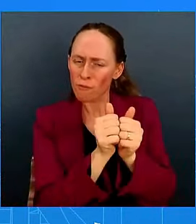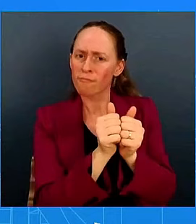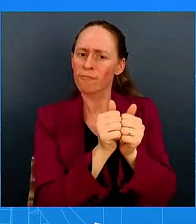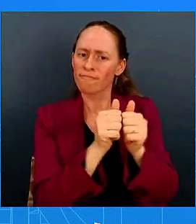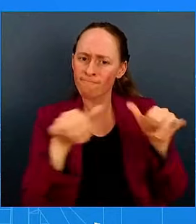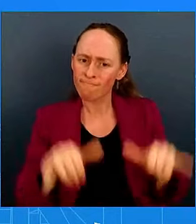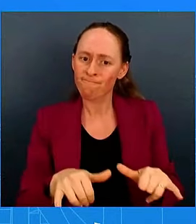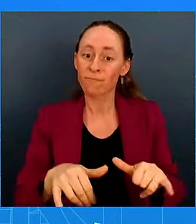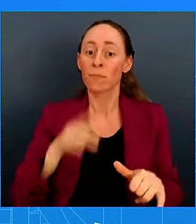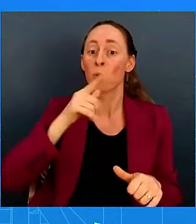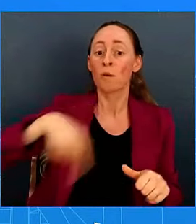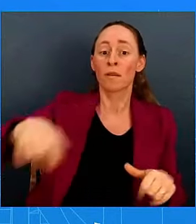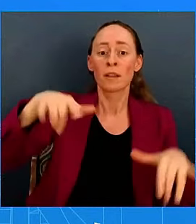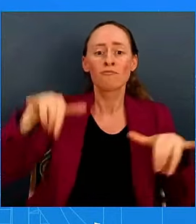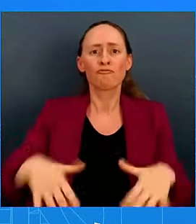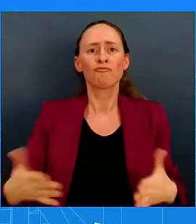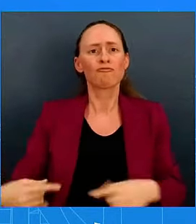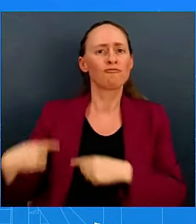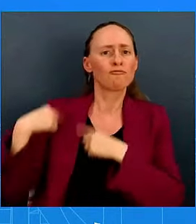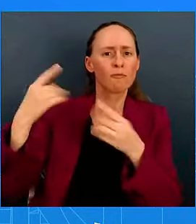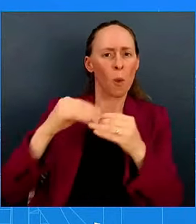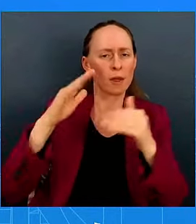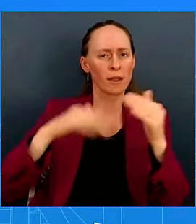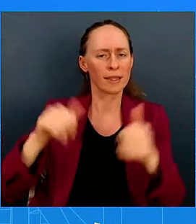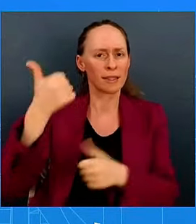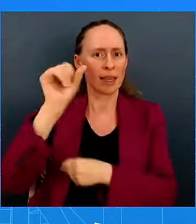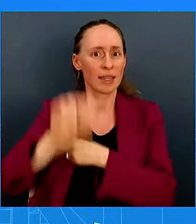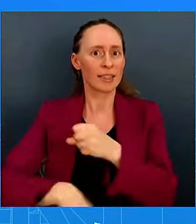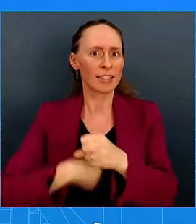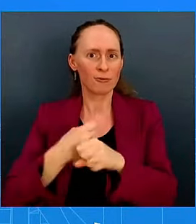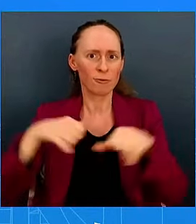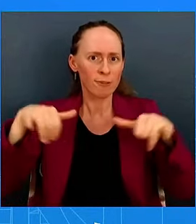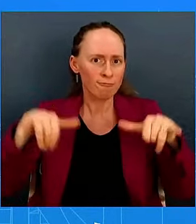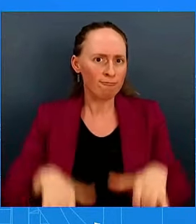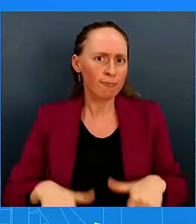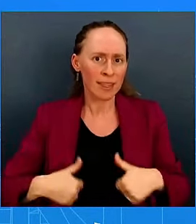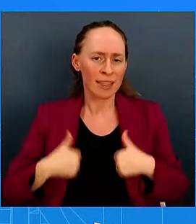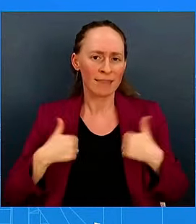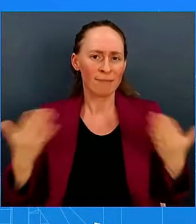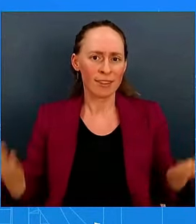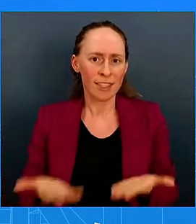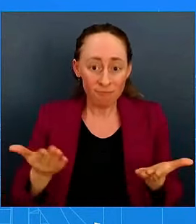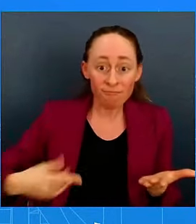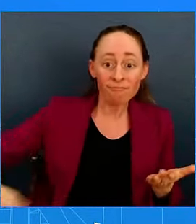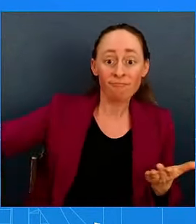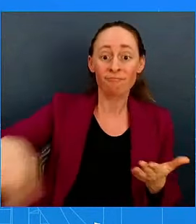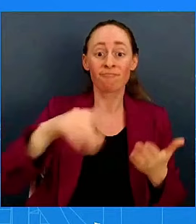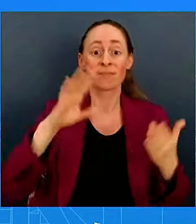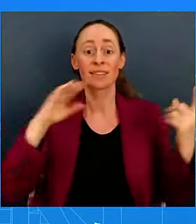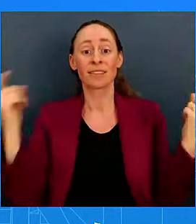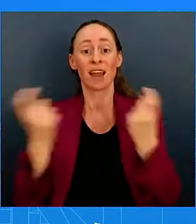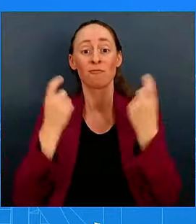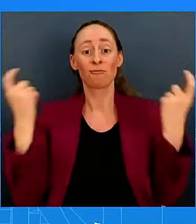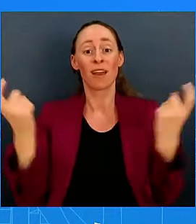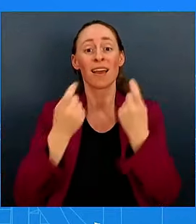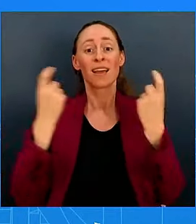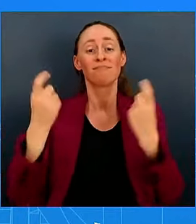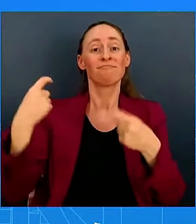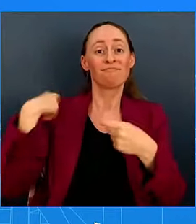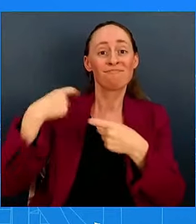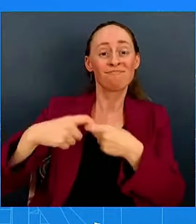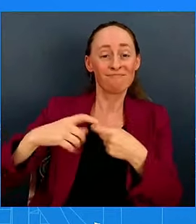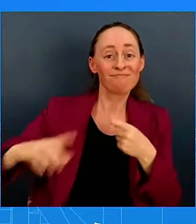This month is also an opportunity to celebrate the Latinos in the Biden-Harris administration and the White House who have worked on our